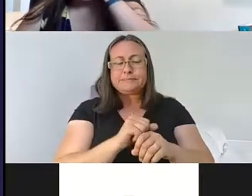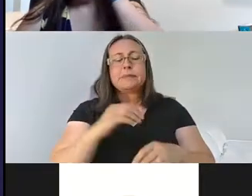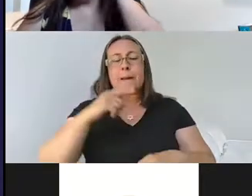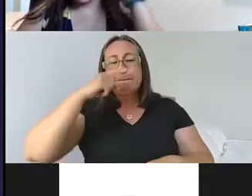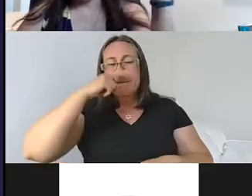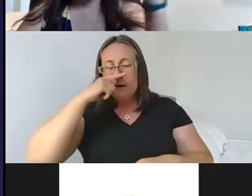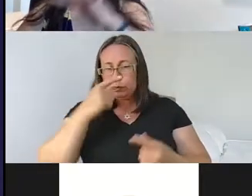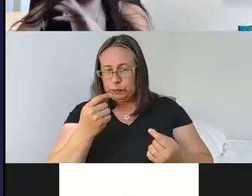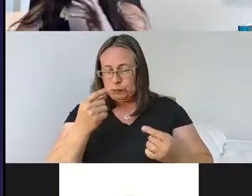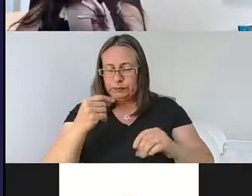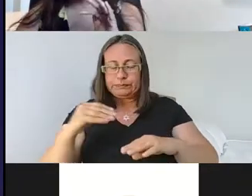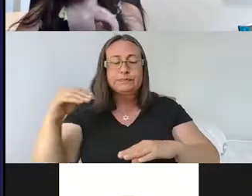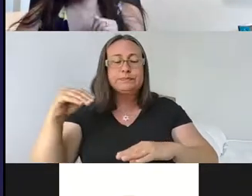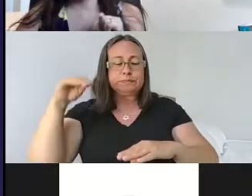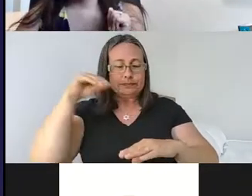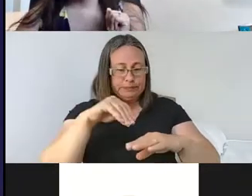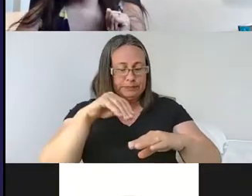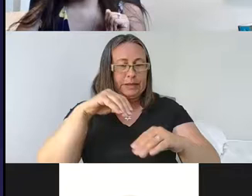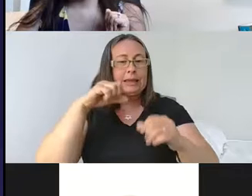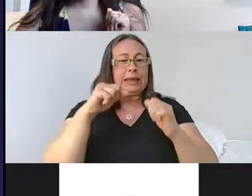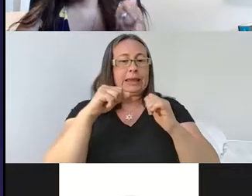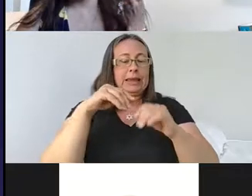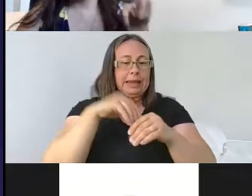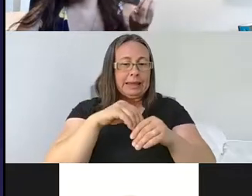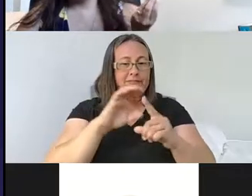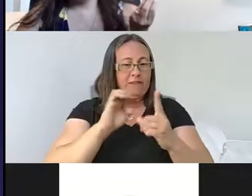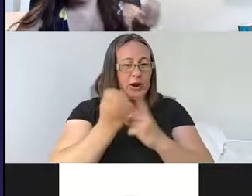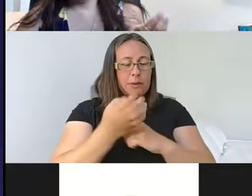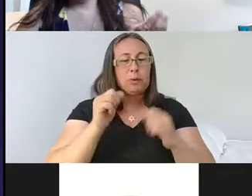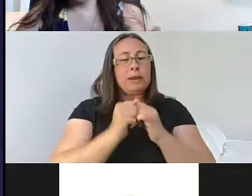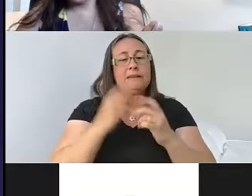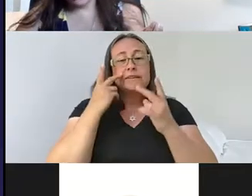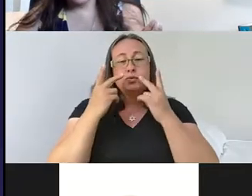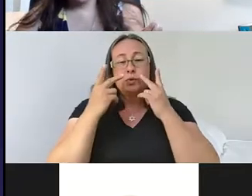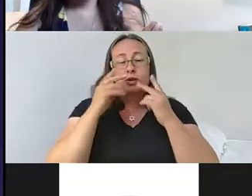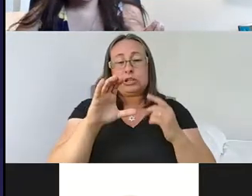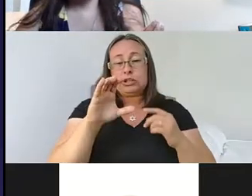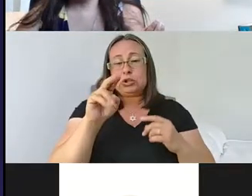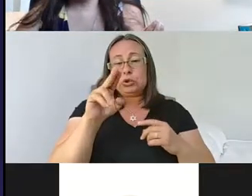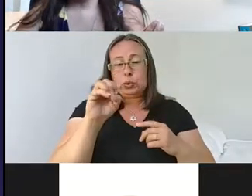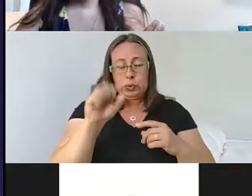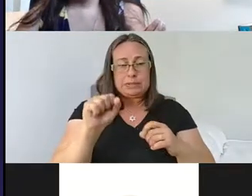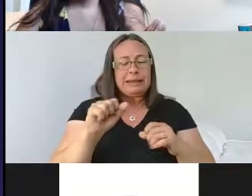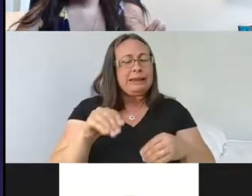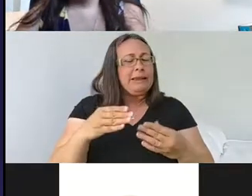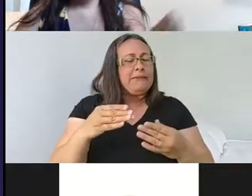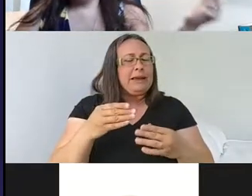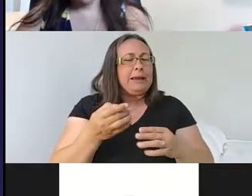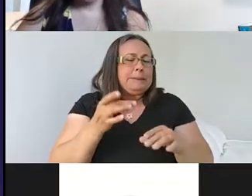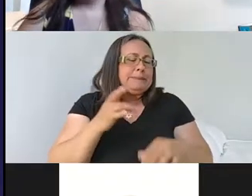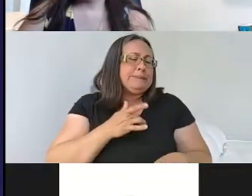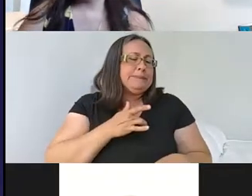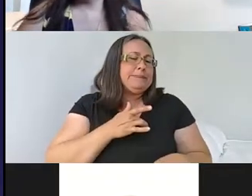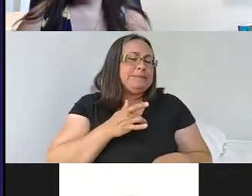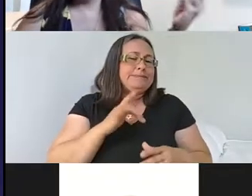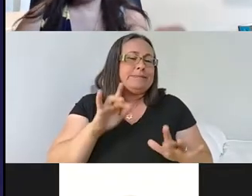a, an environment with visual cues, um, and deliver a mild foot shock. And then we